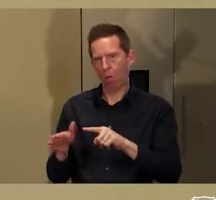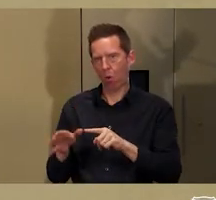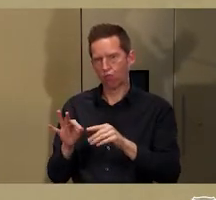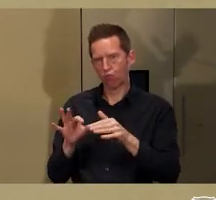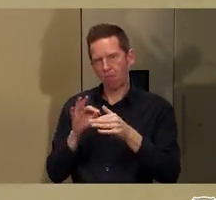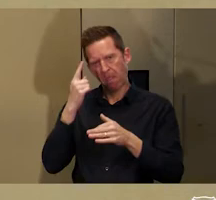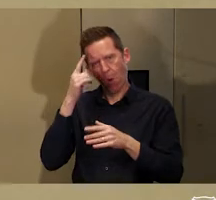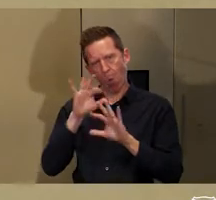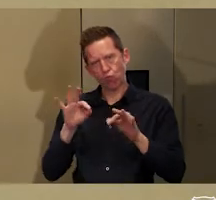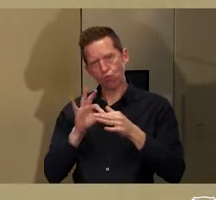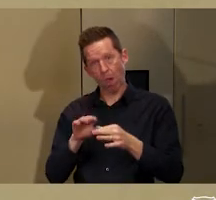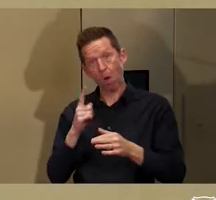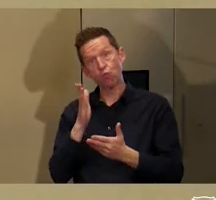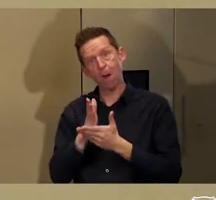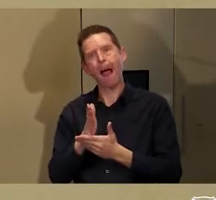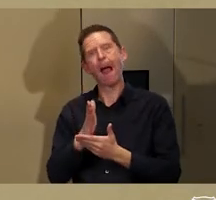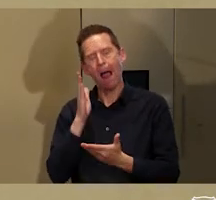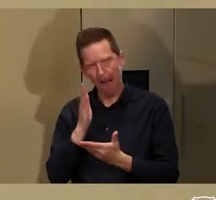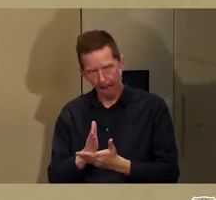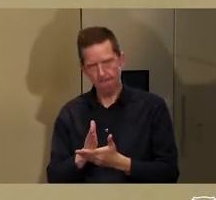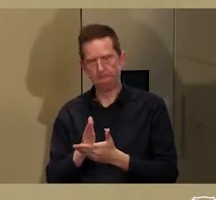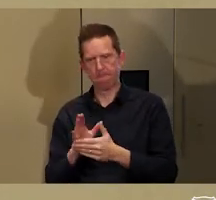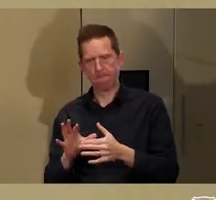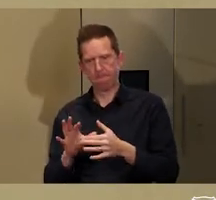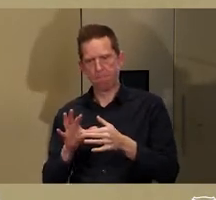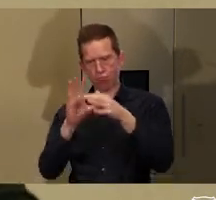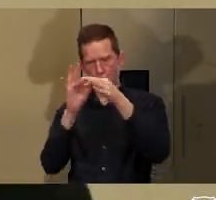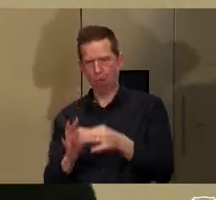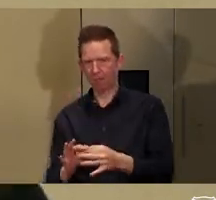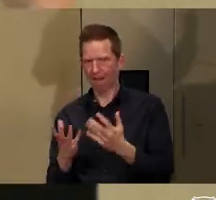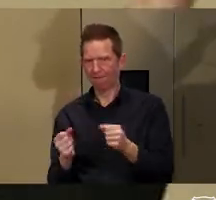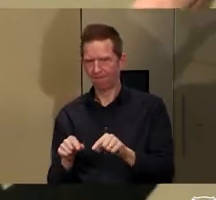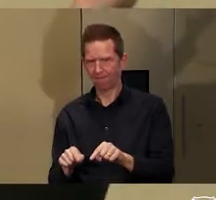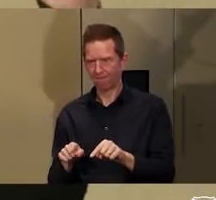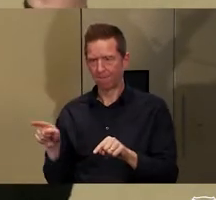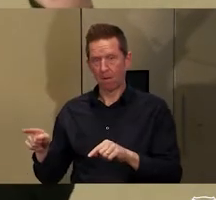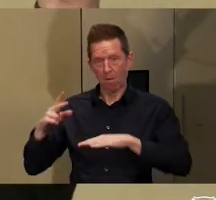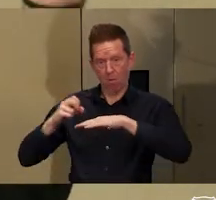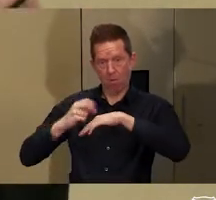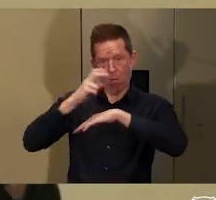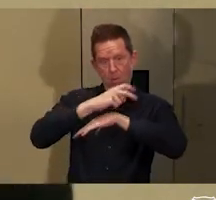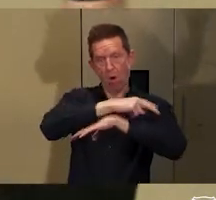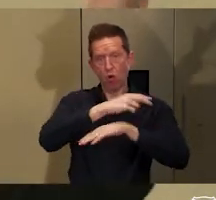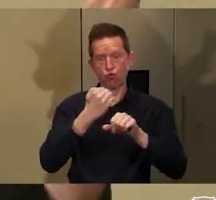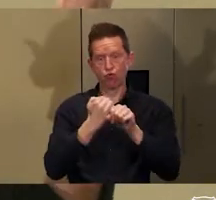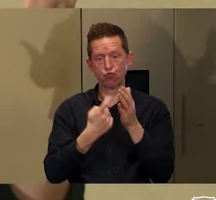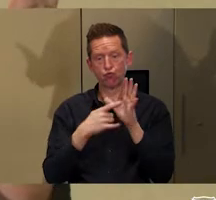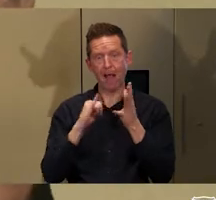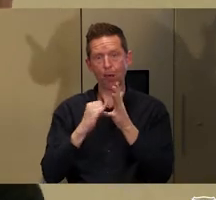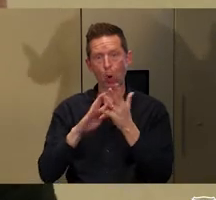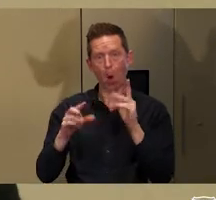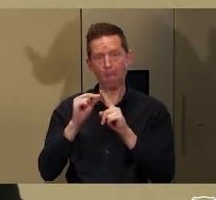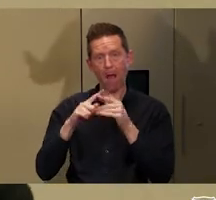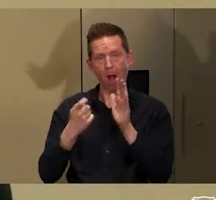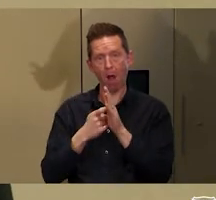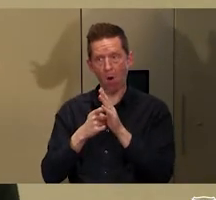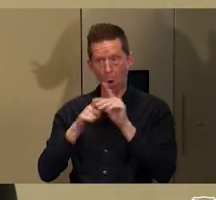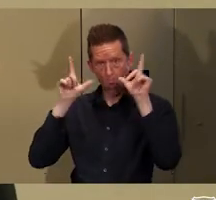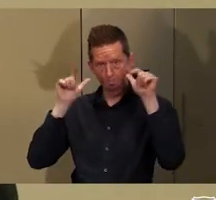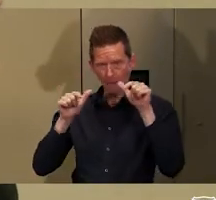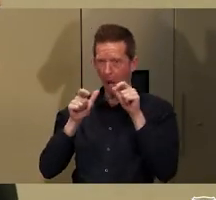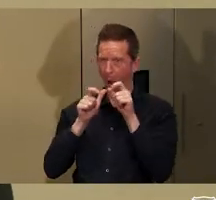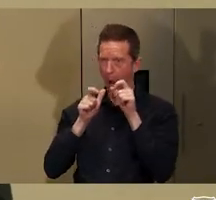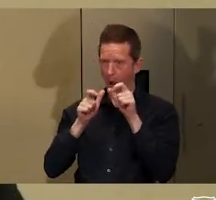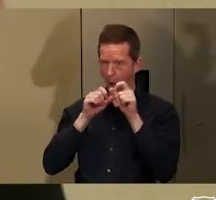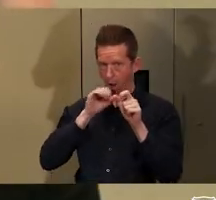related. So, the grasshopper calls out and is noisiest at the end of the wet